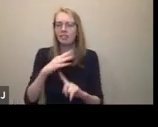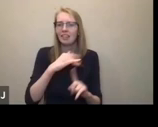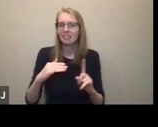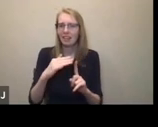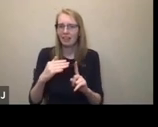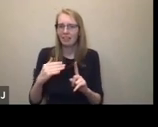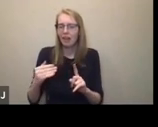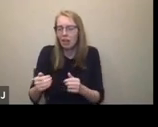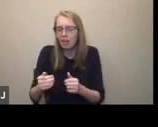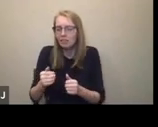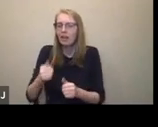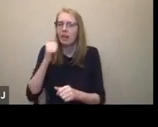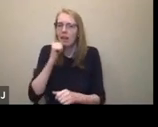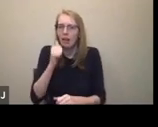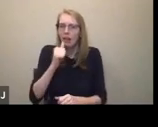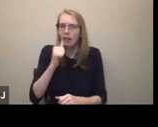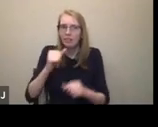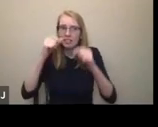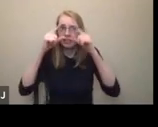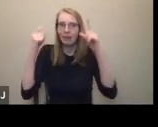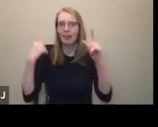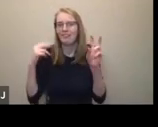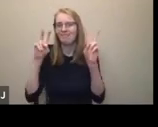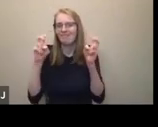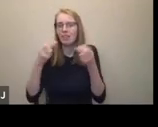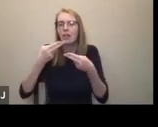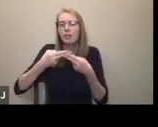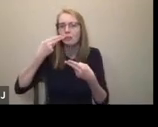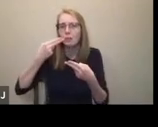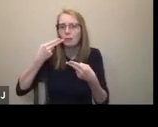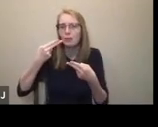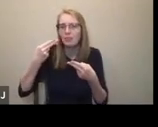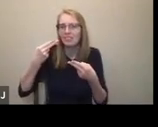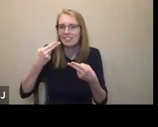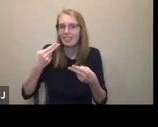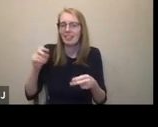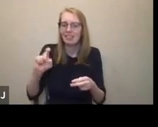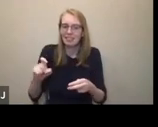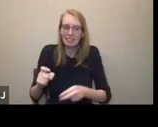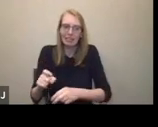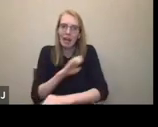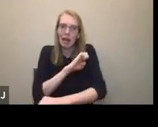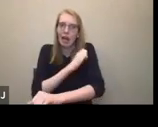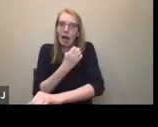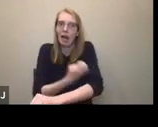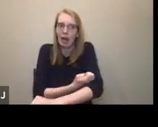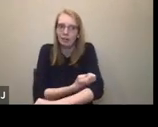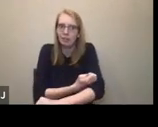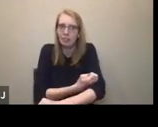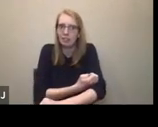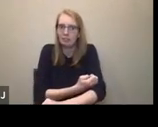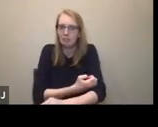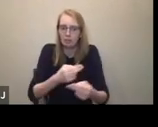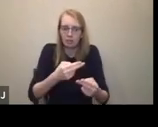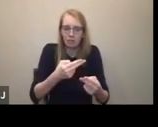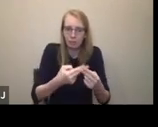energy exchanges that require these spoons. So you're, you're, you're, I guess, like almost rationing your spoons throughout the day and making sure